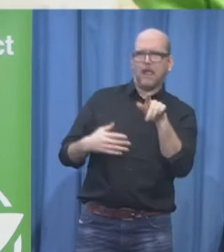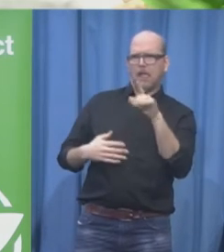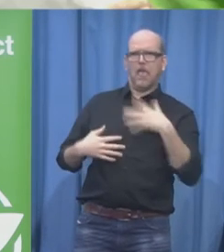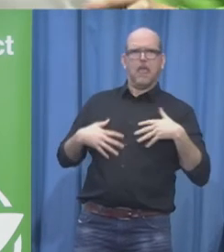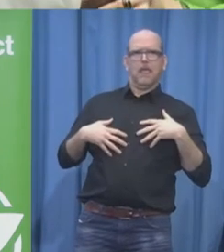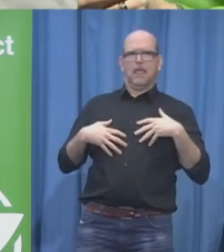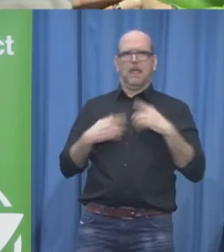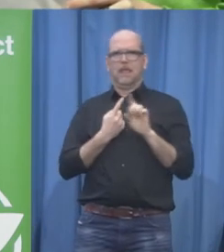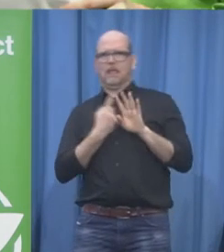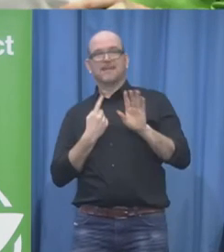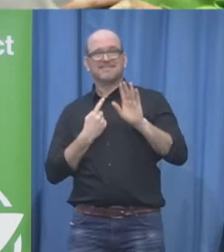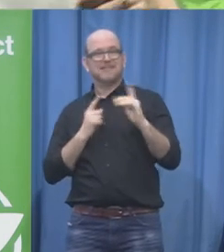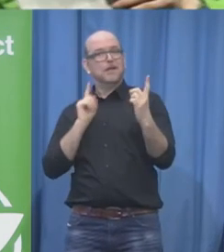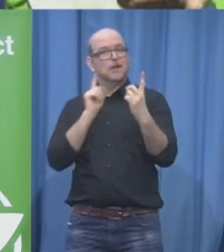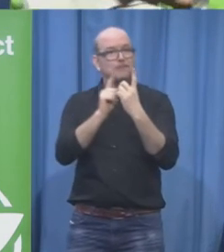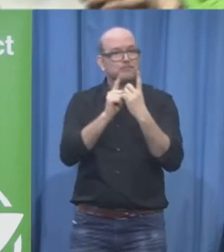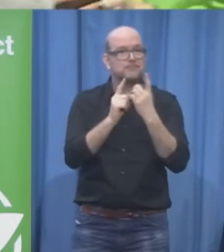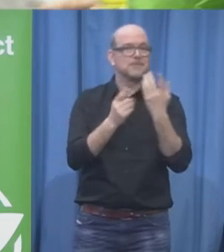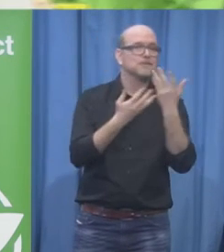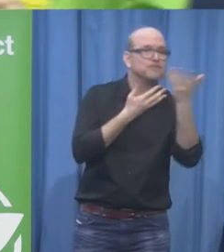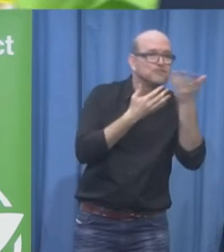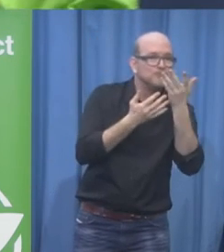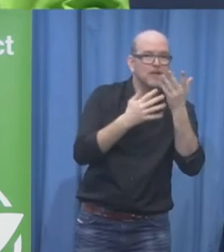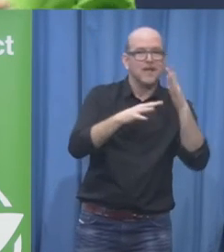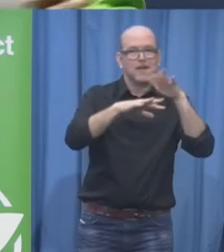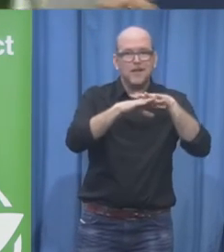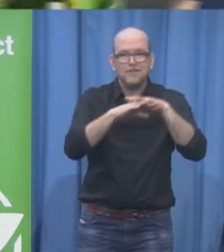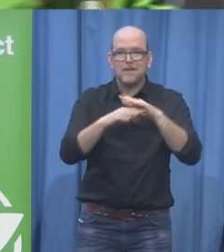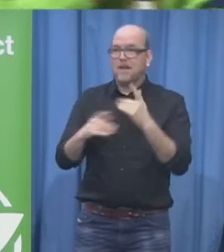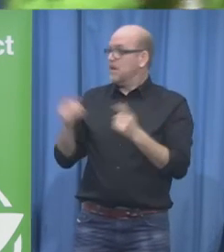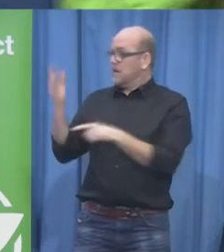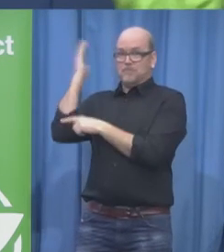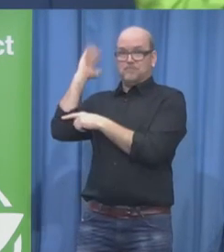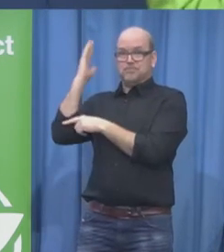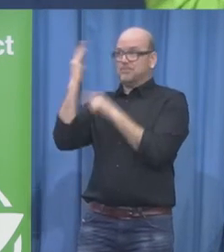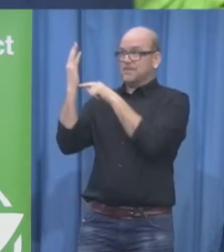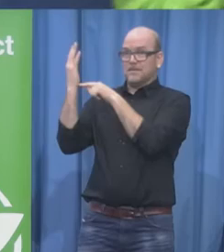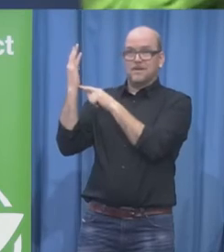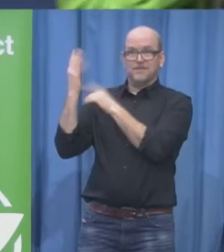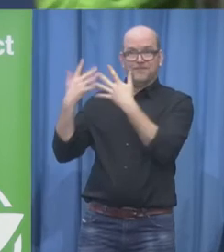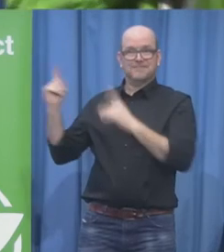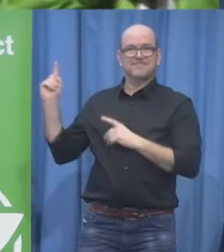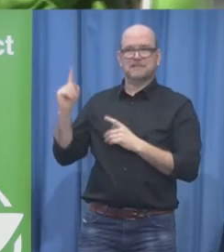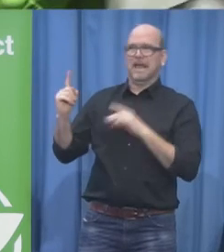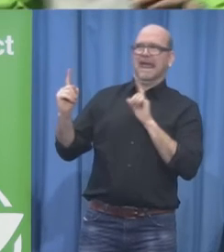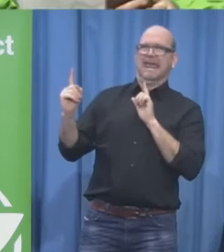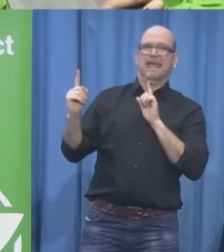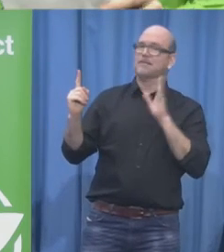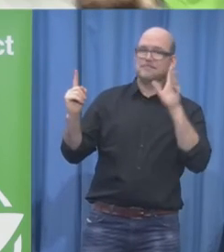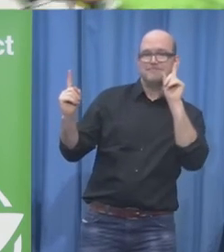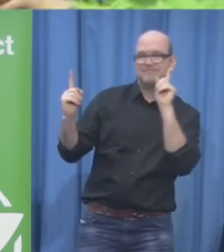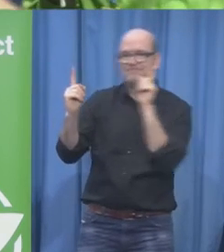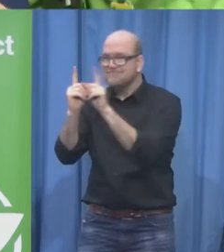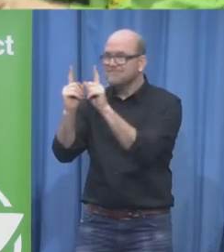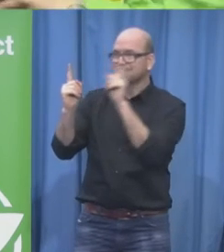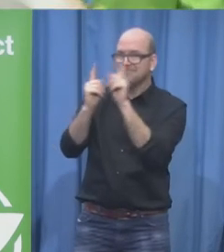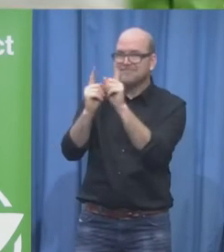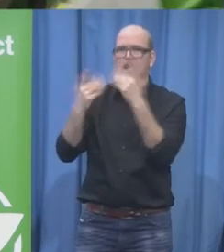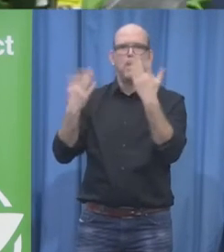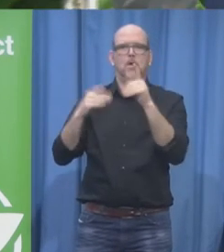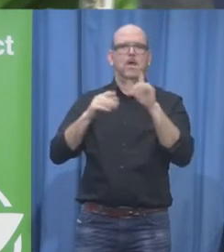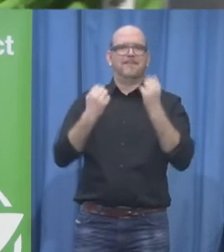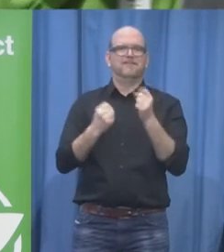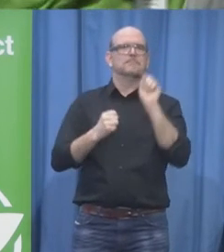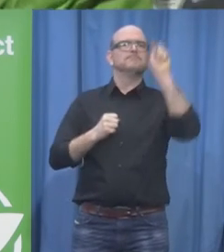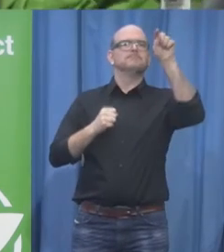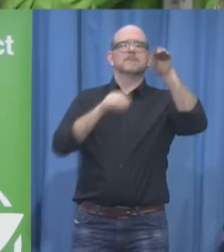these sessions that's so important it's the conversation that you have with somebody by a table walking along in a bus whatever